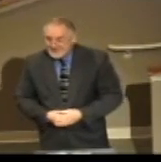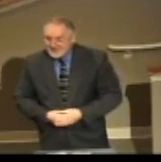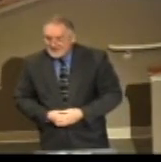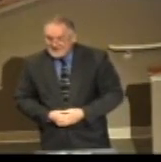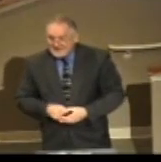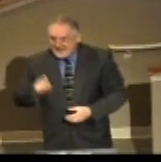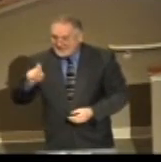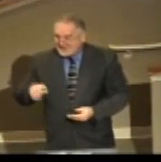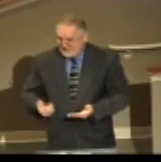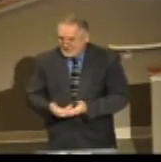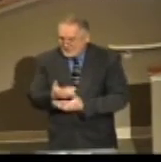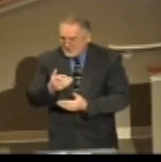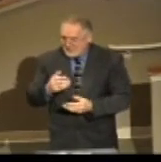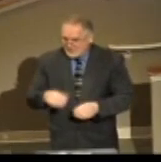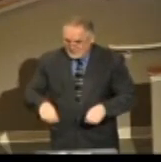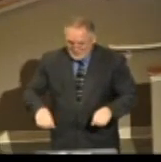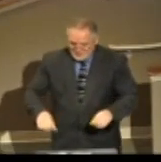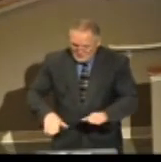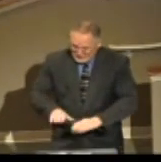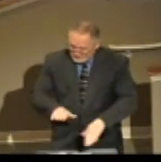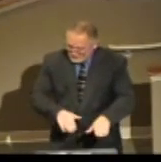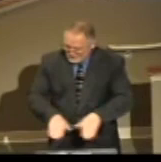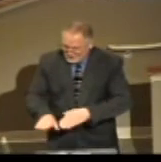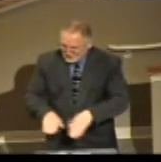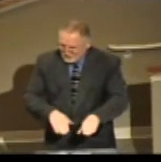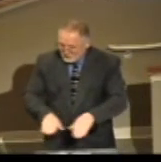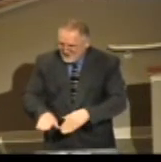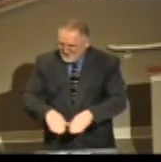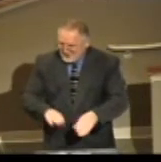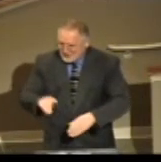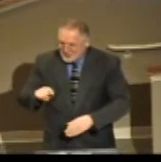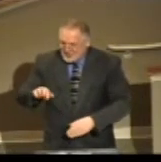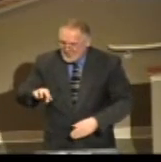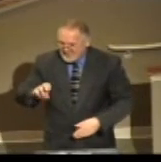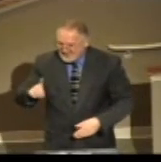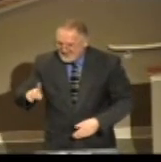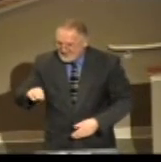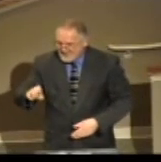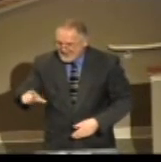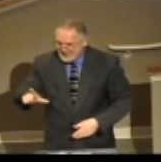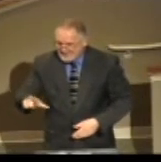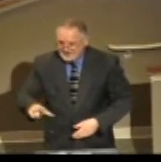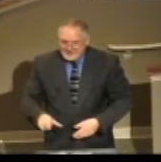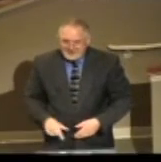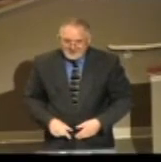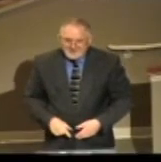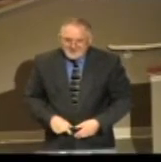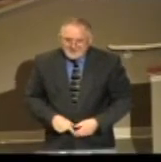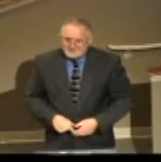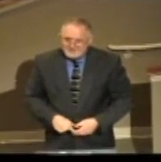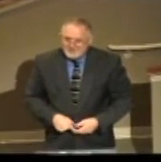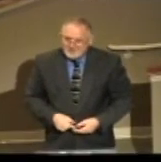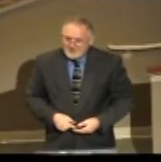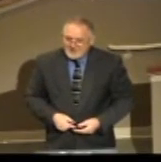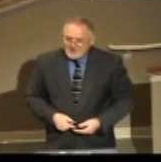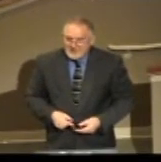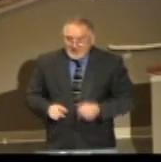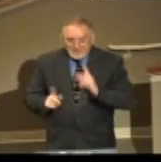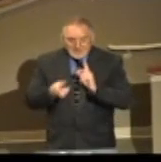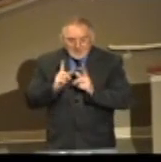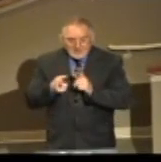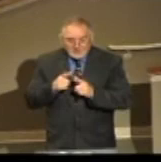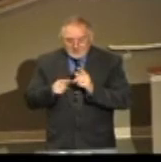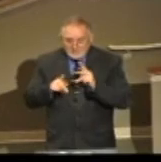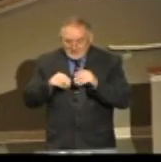And no payments for 18 months, interest-free. Man, love. Phew, that's good. Amen? So I'm sitting there talking to the salesman and